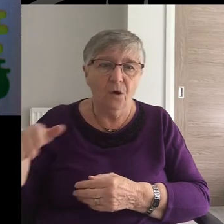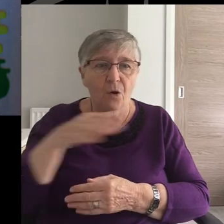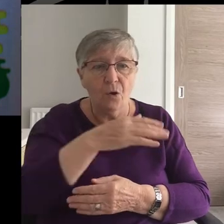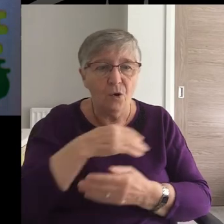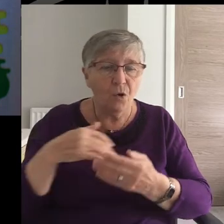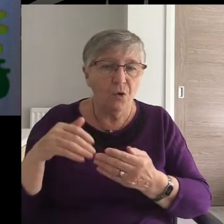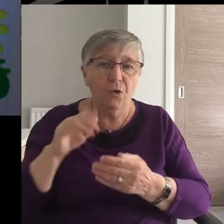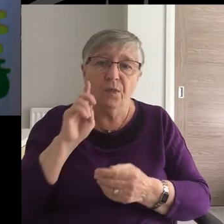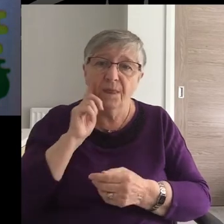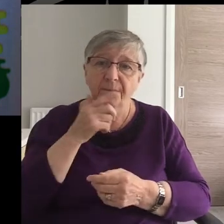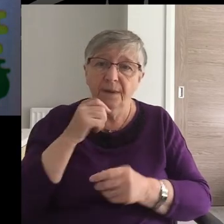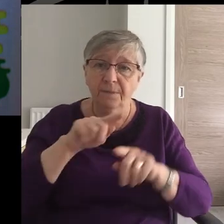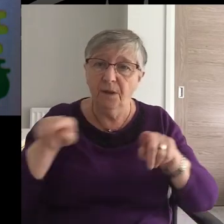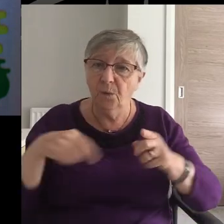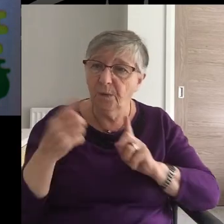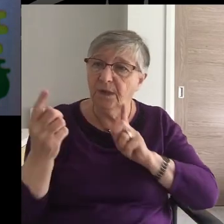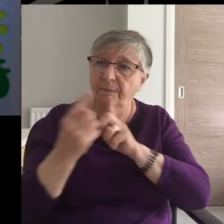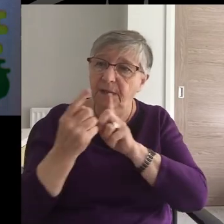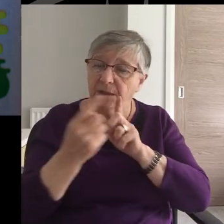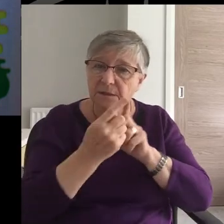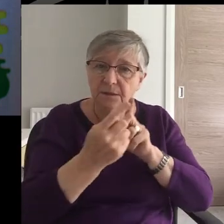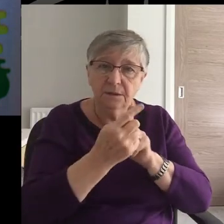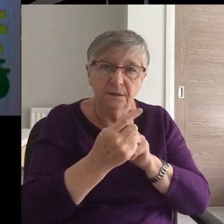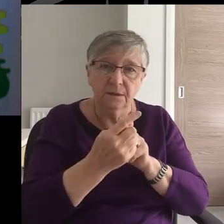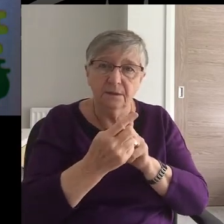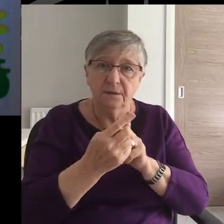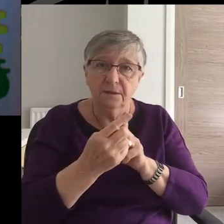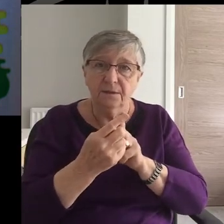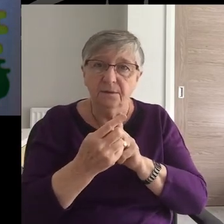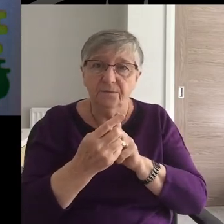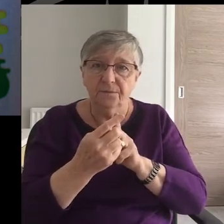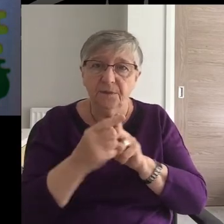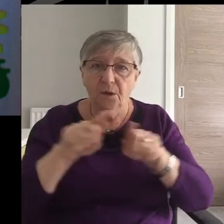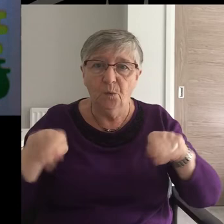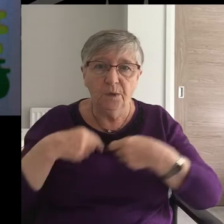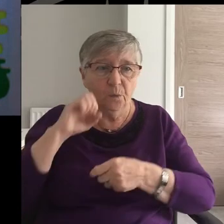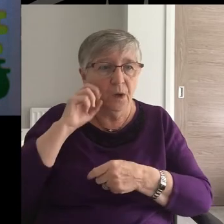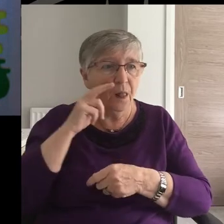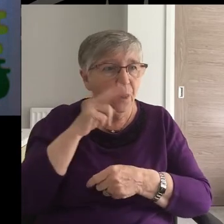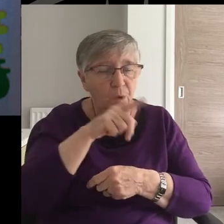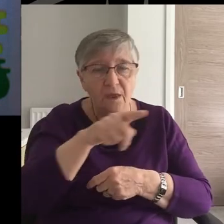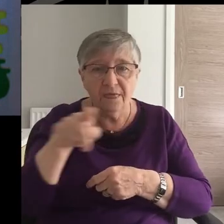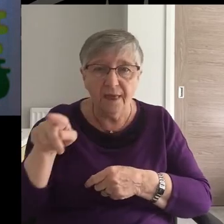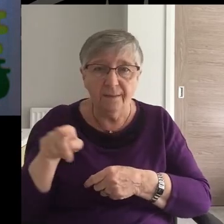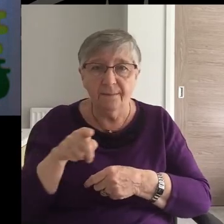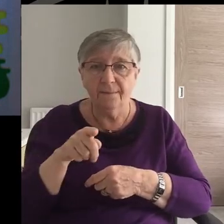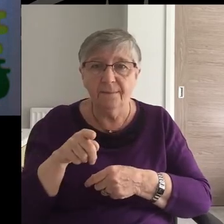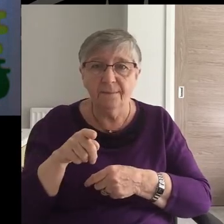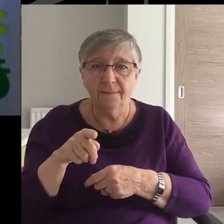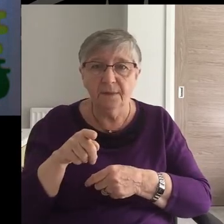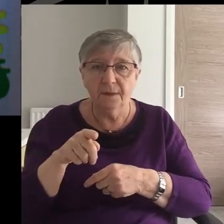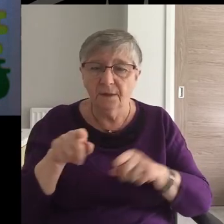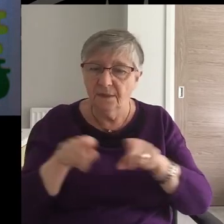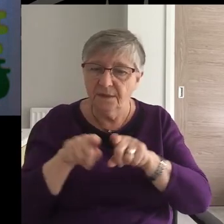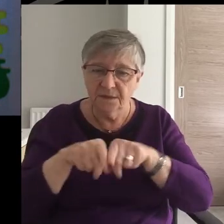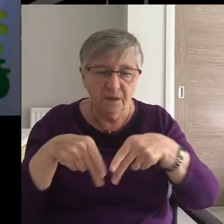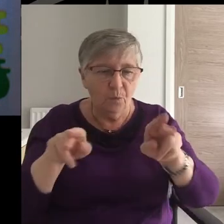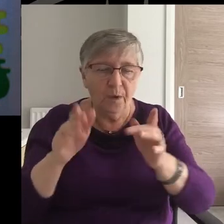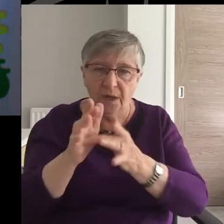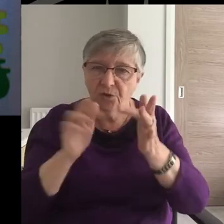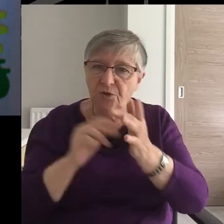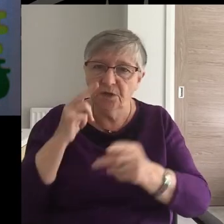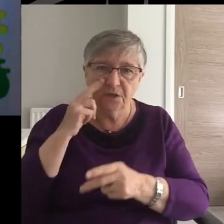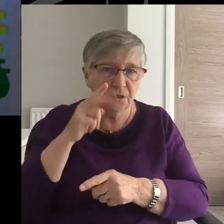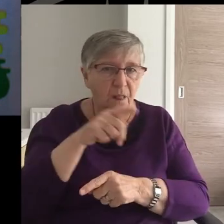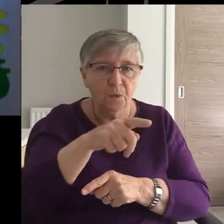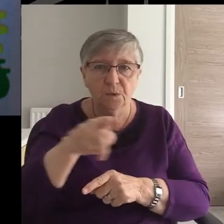that all people we come into contact with, we would look at them through Jesus'